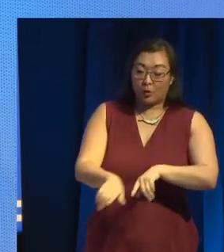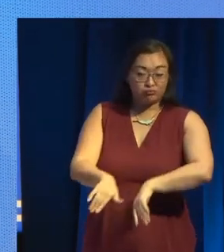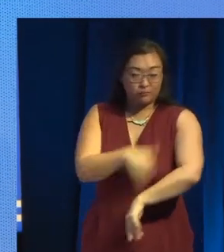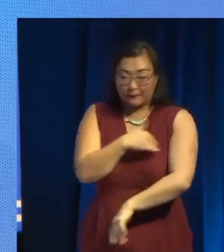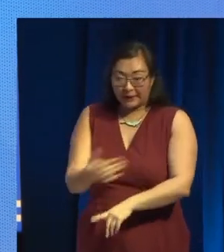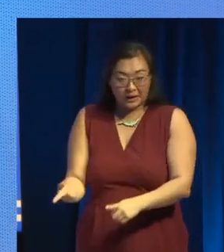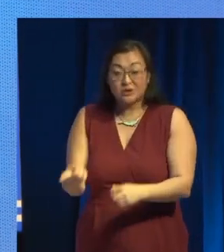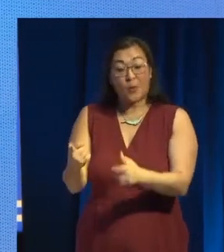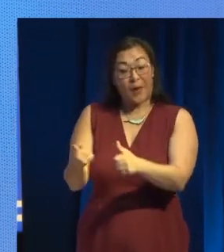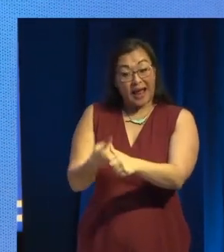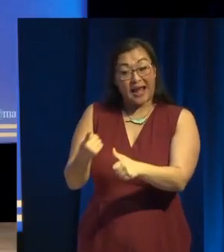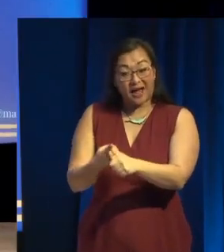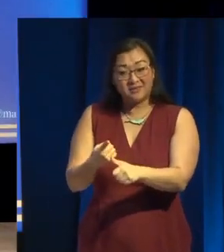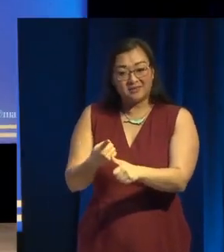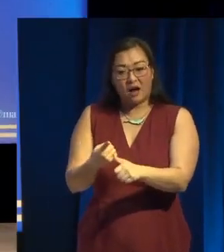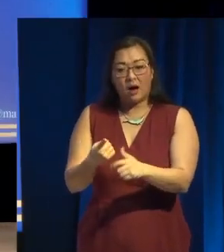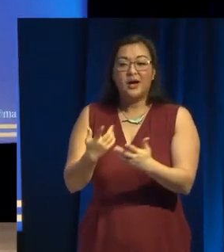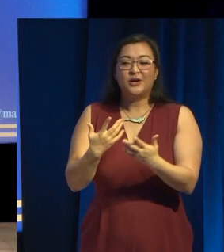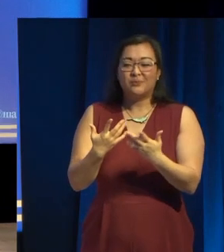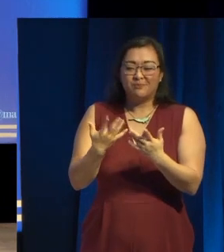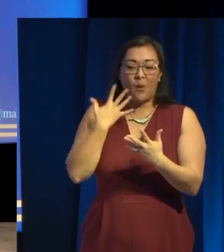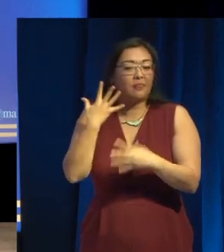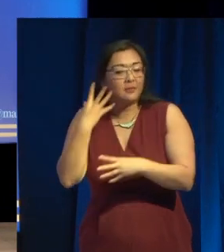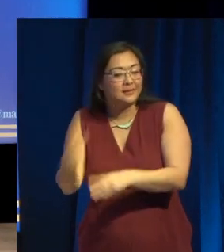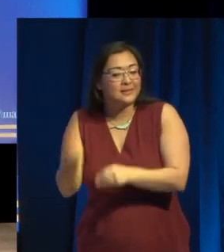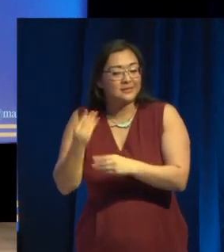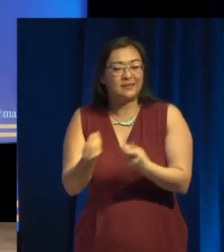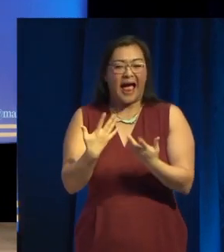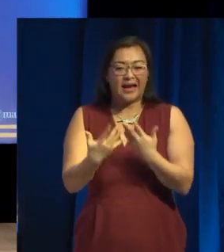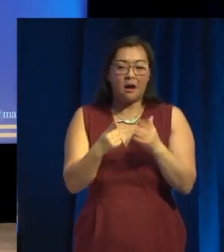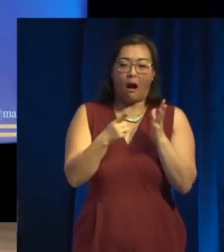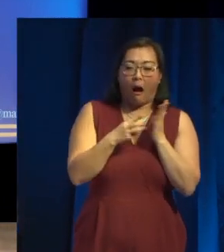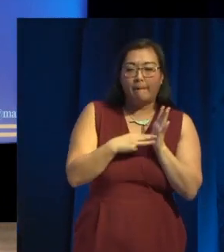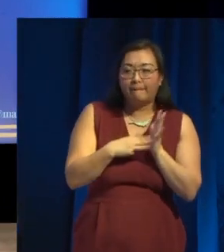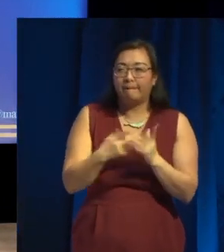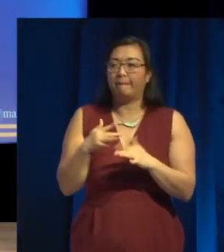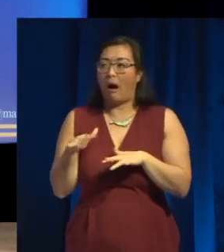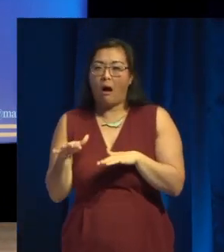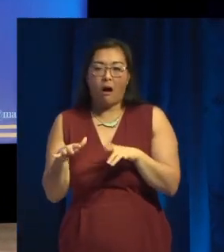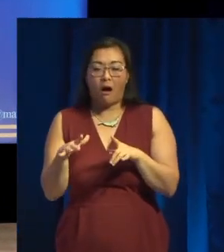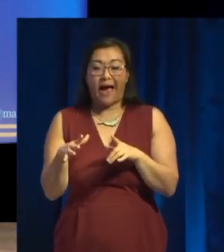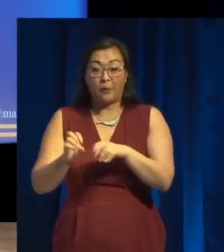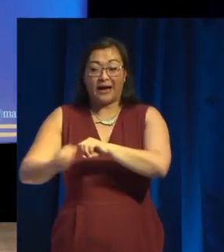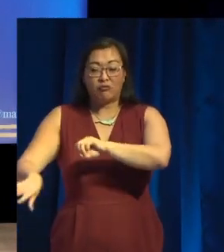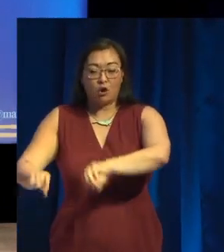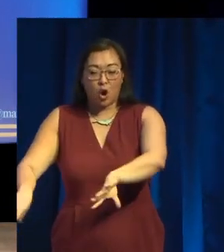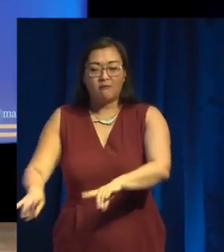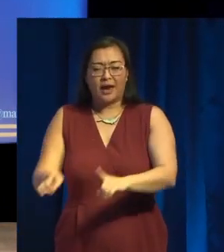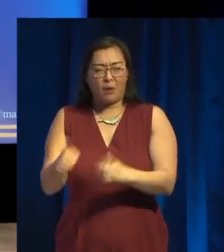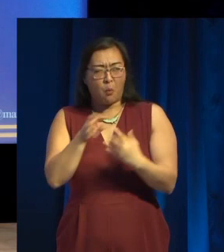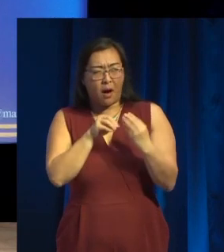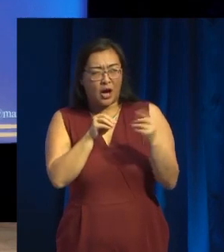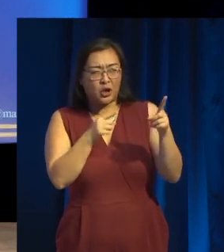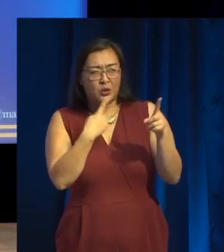does get rid of the ums and the ahs and the odd noises in the background. It will work out, you know, they said, get